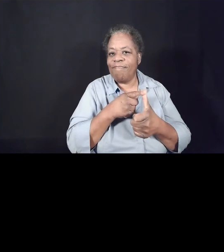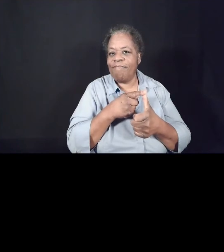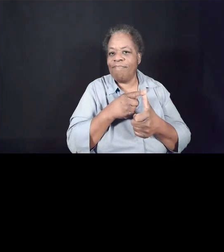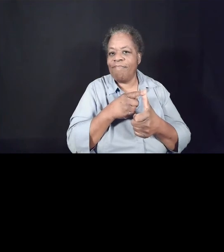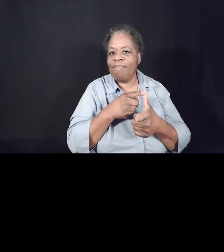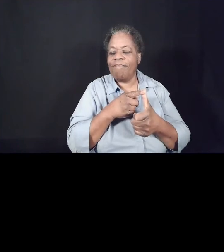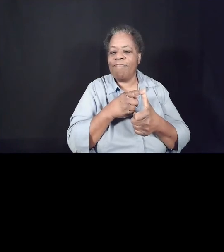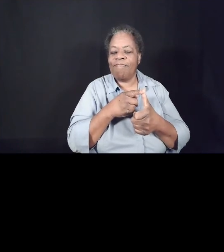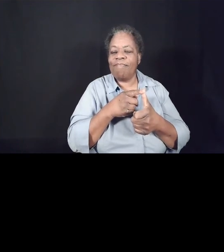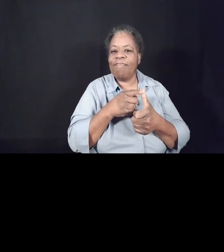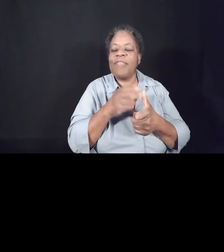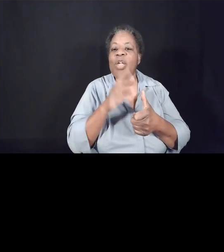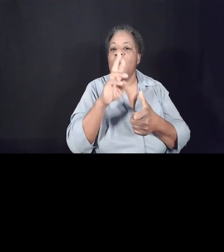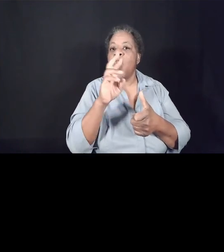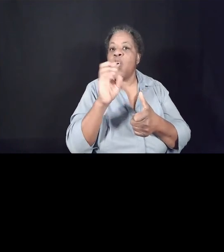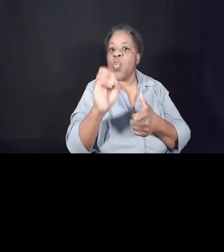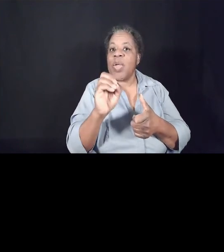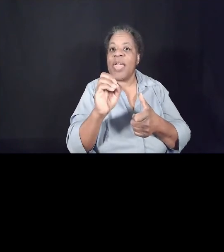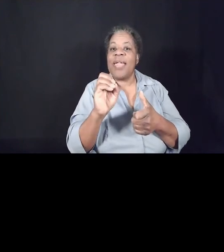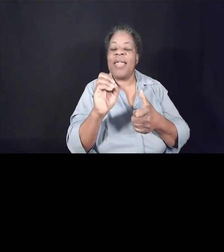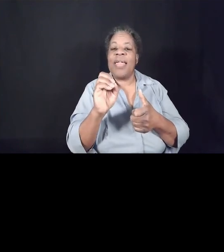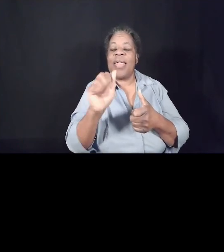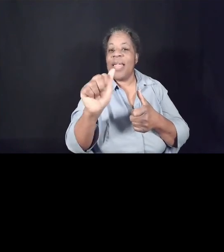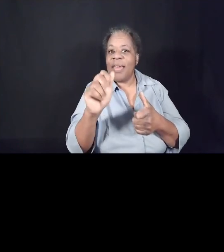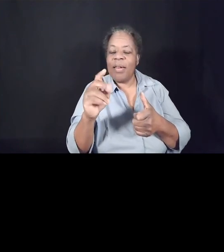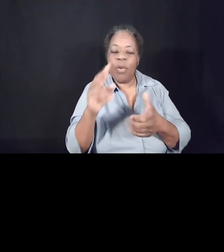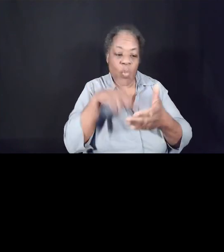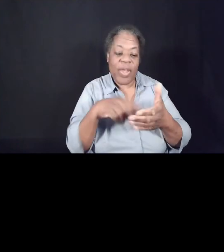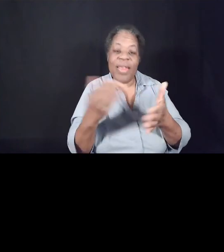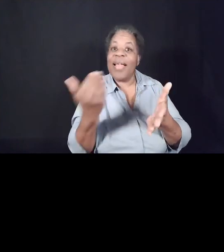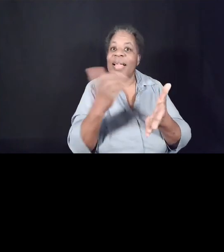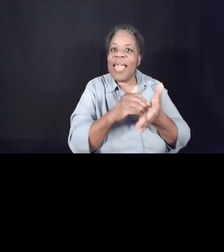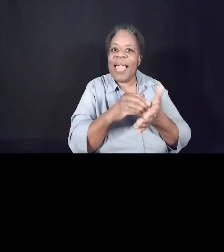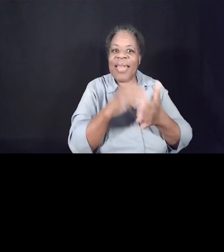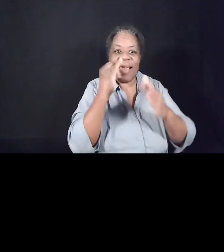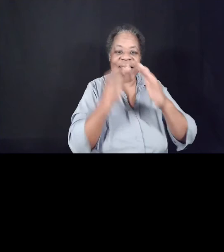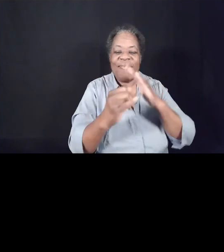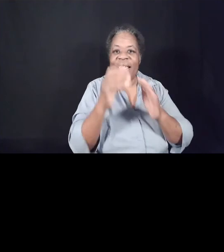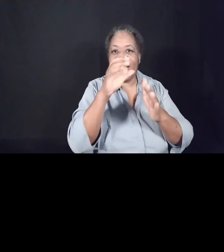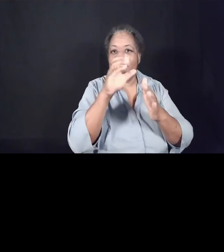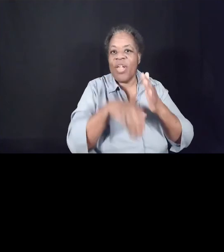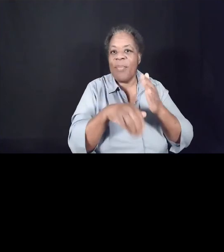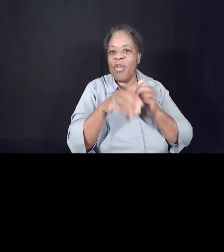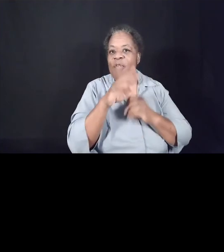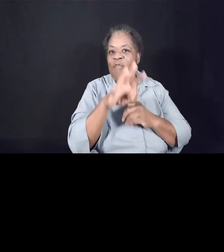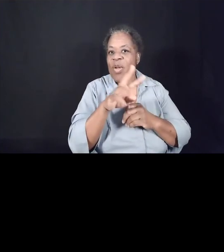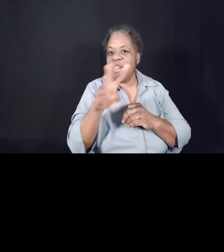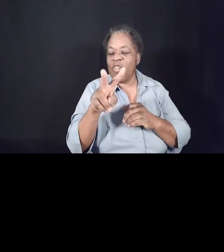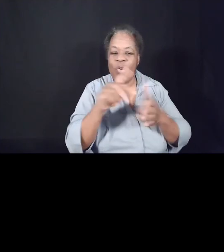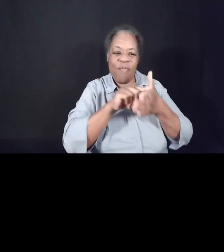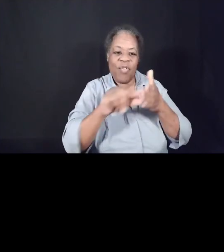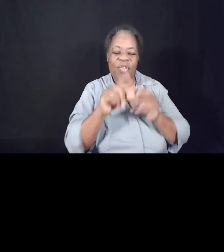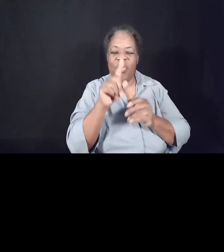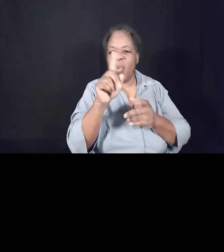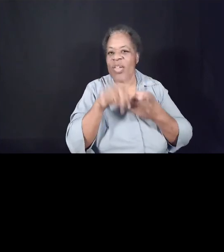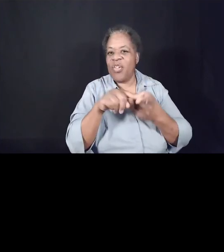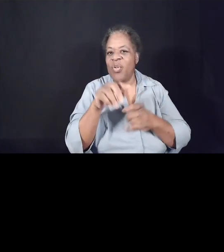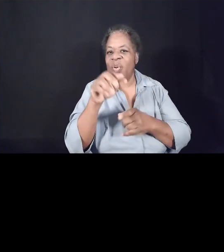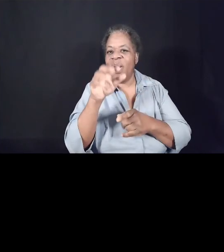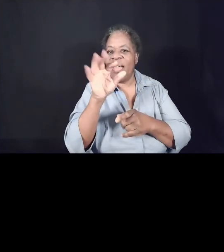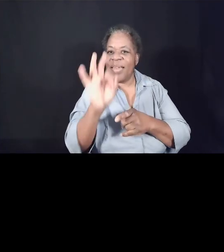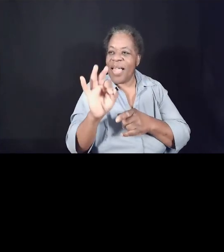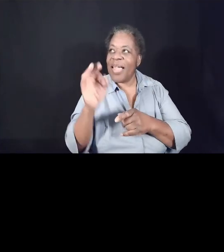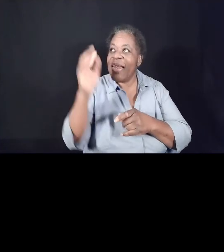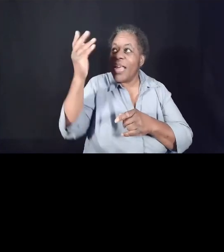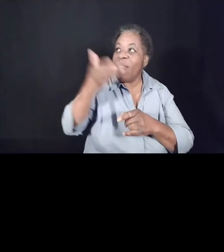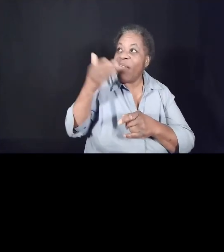today's passage Isaiah 42 verses 1 through 9. Invite God's spirit to teach you and guide